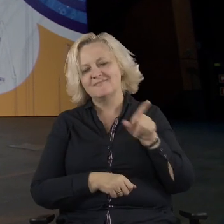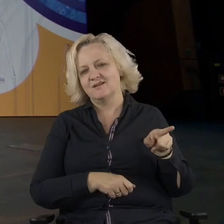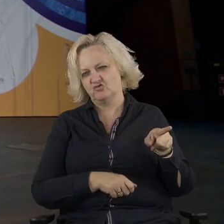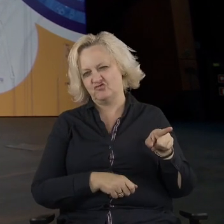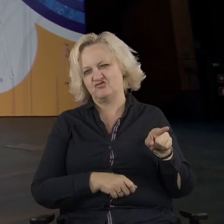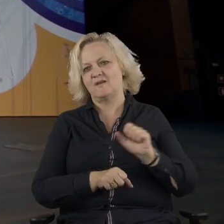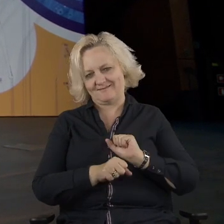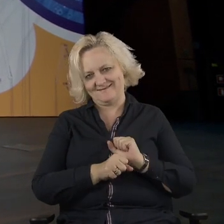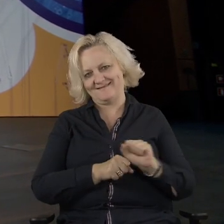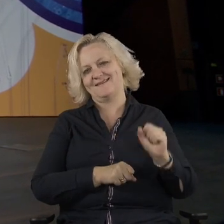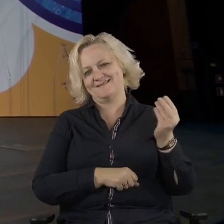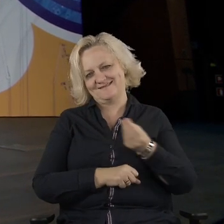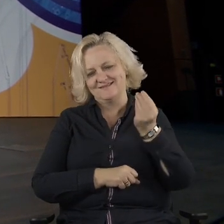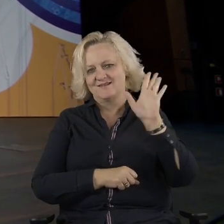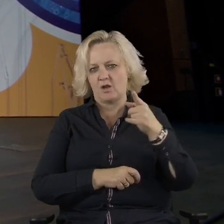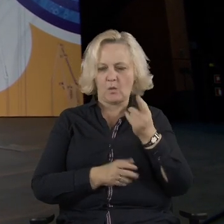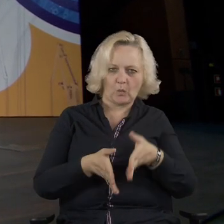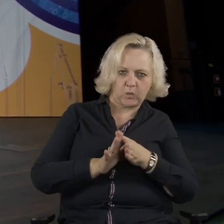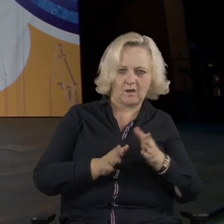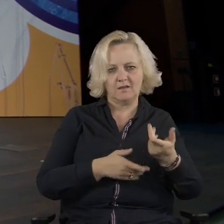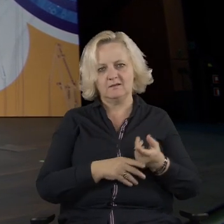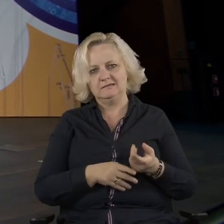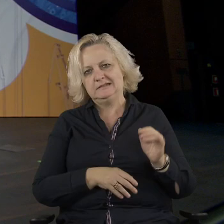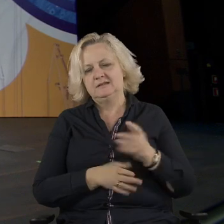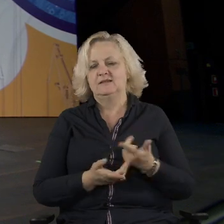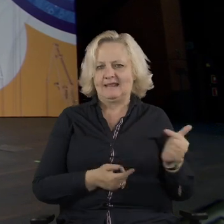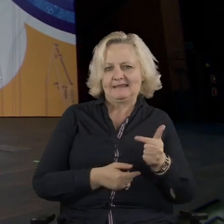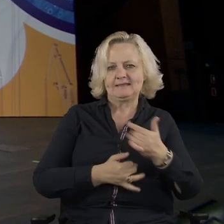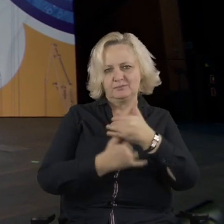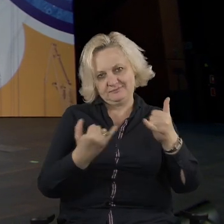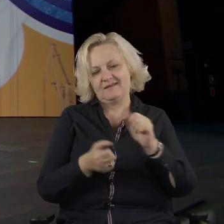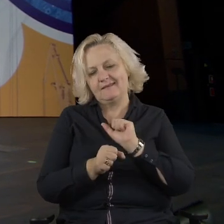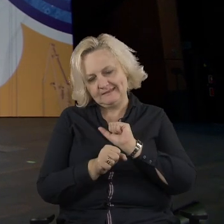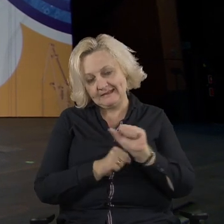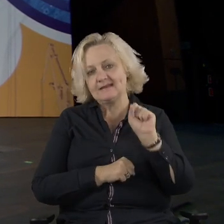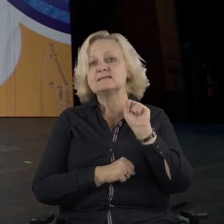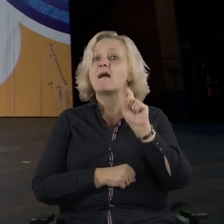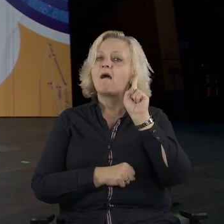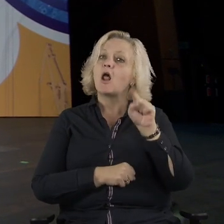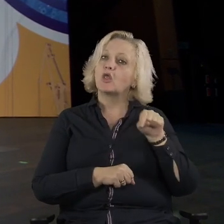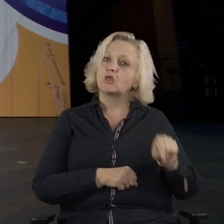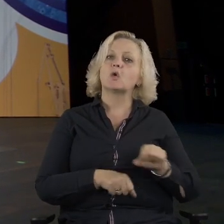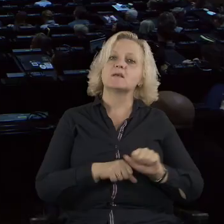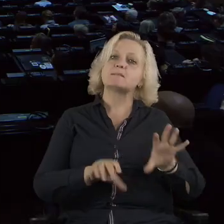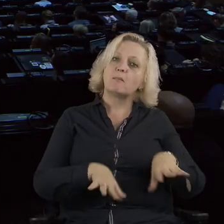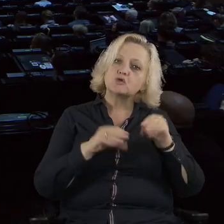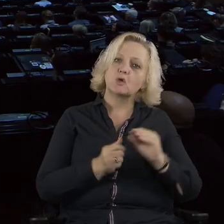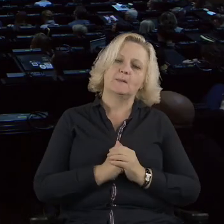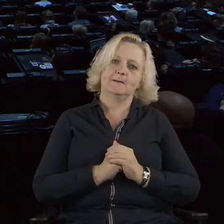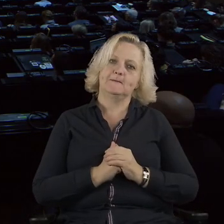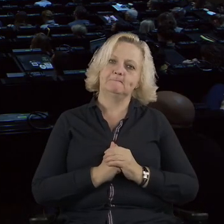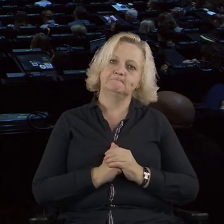because it's a start. After all, just like Justice Brandeis once said, sunlight is the best